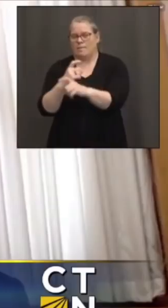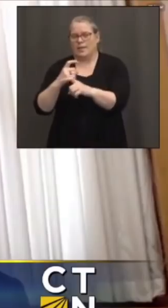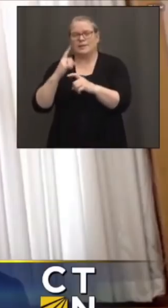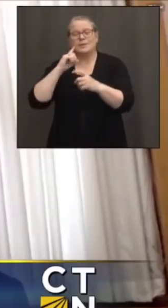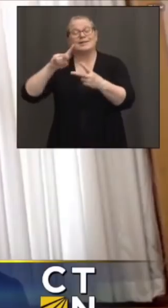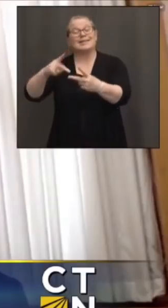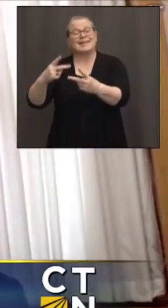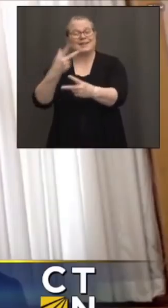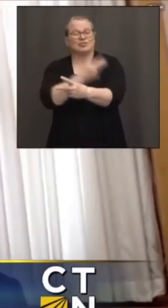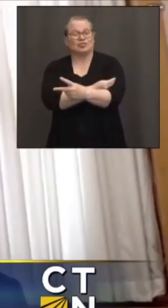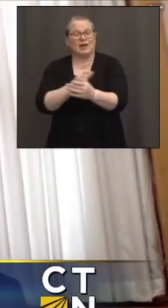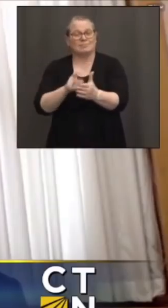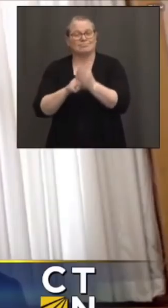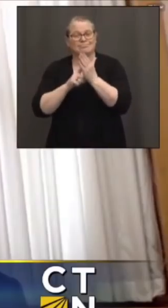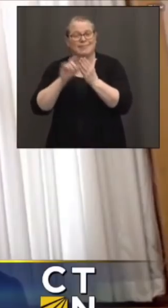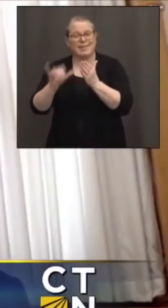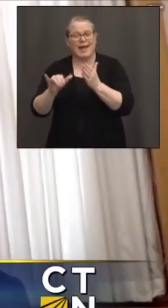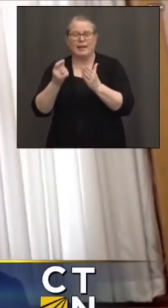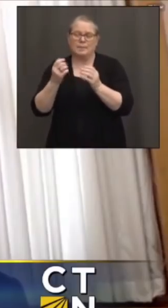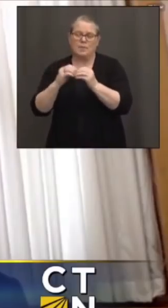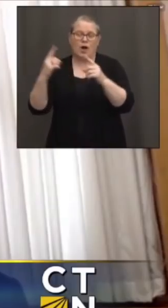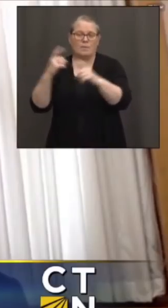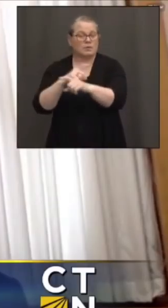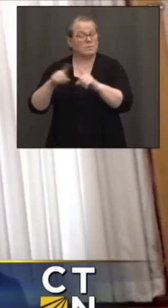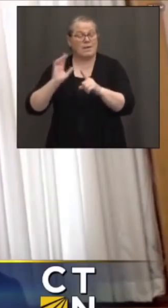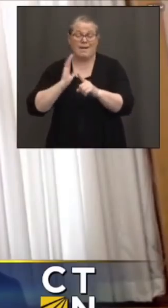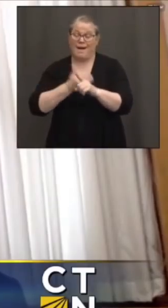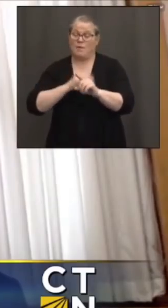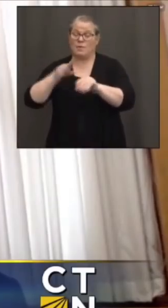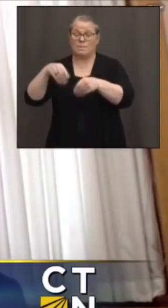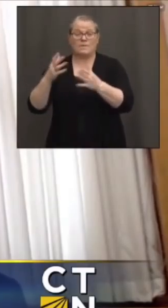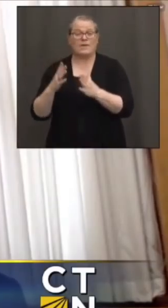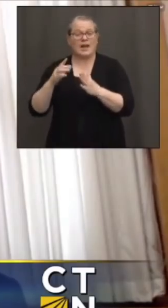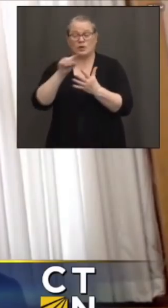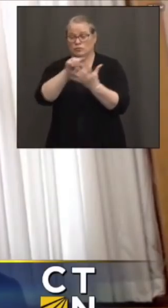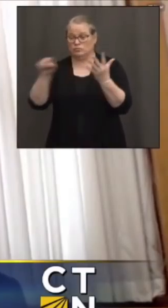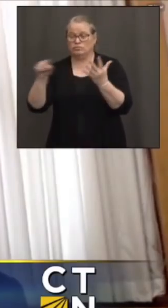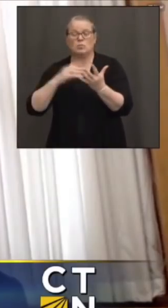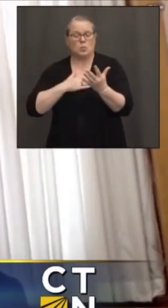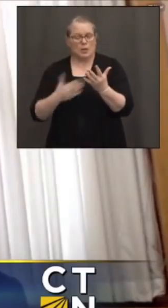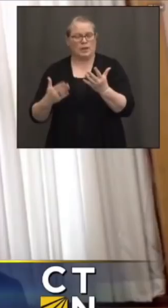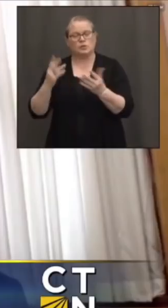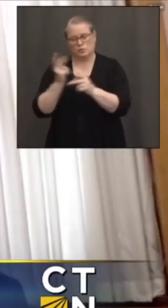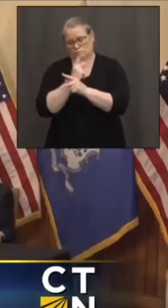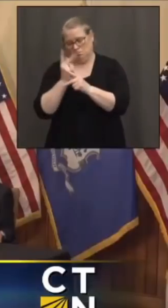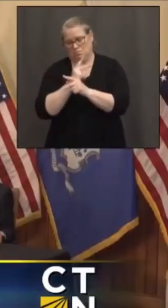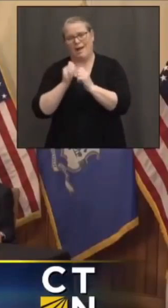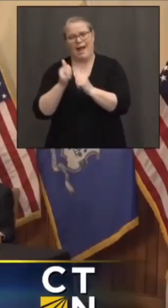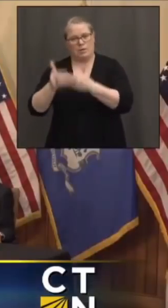to coordinate that follow-up, the second dose appointment. But our providers are working on how those plans would evolve.